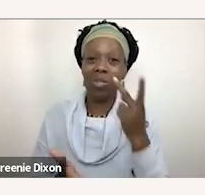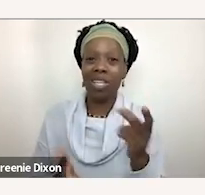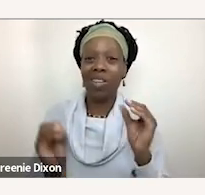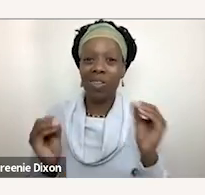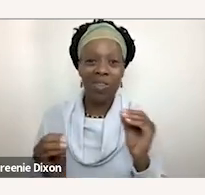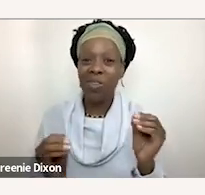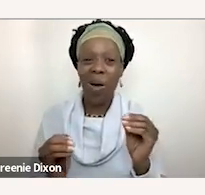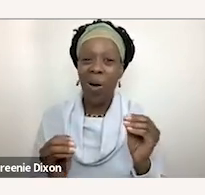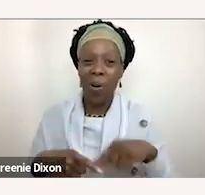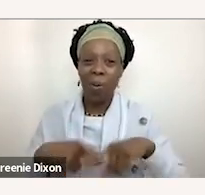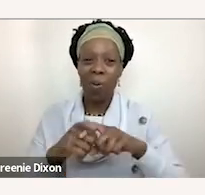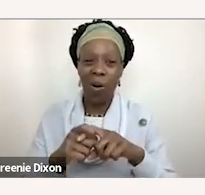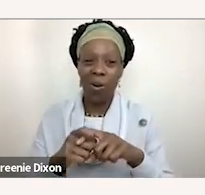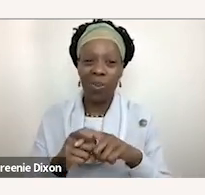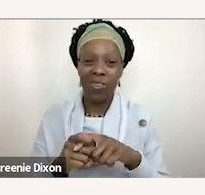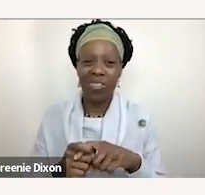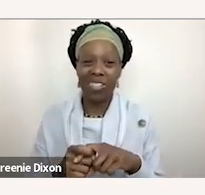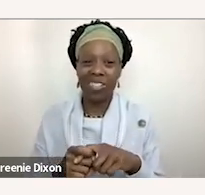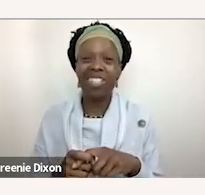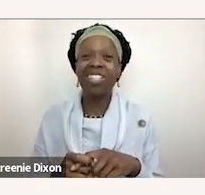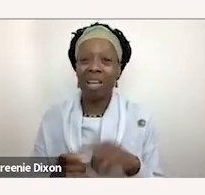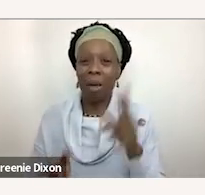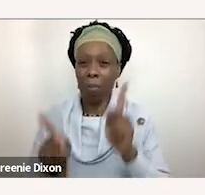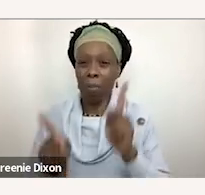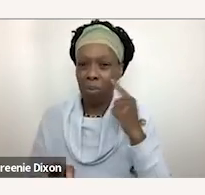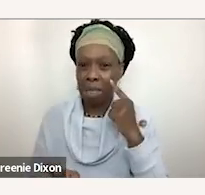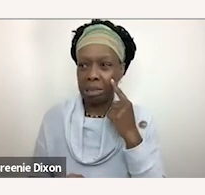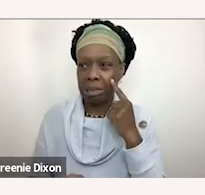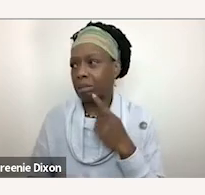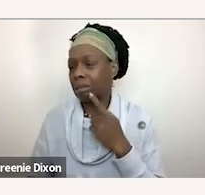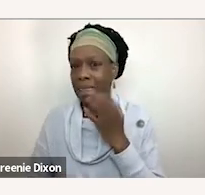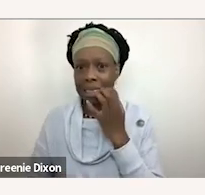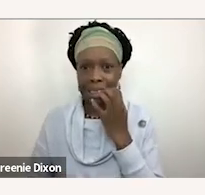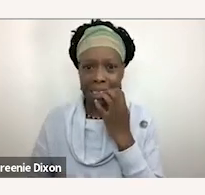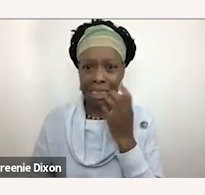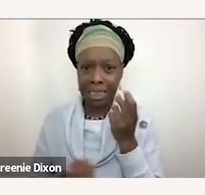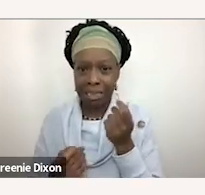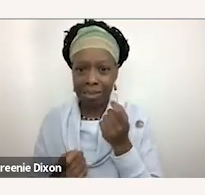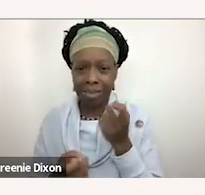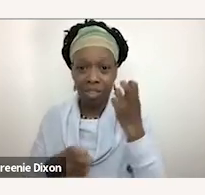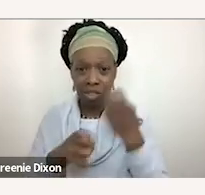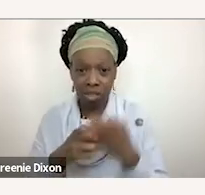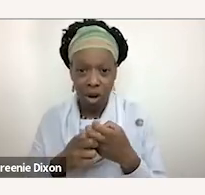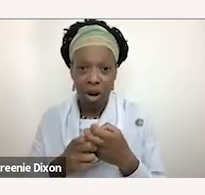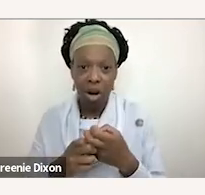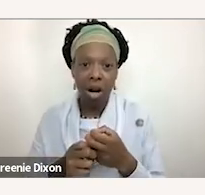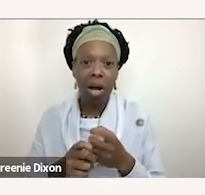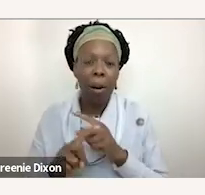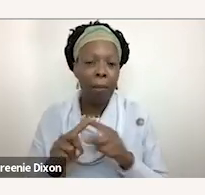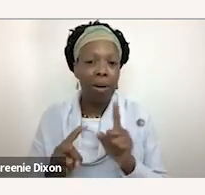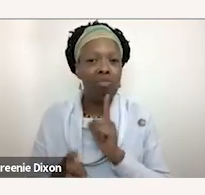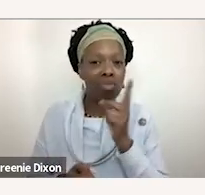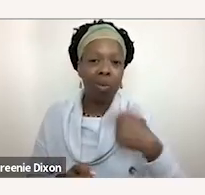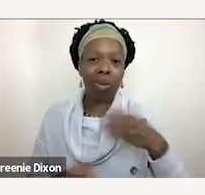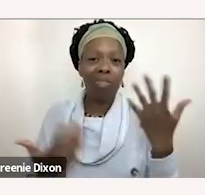begin with going oh gosh this is either a daunting task or you know we maybe we think we already do inclusion well we don't need this